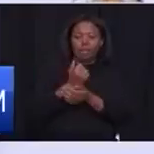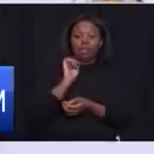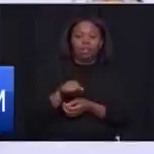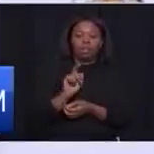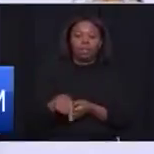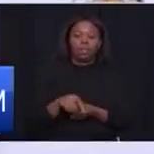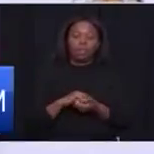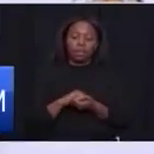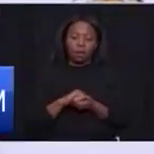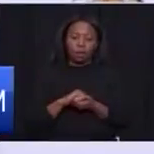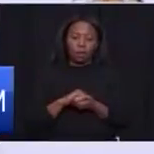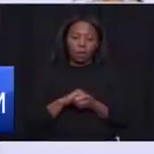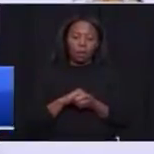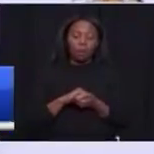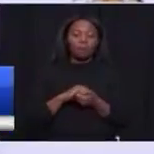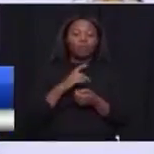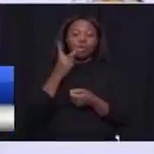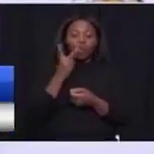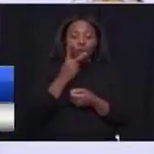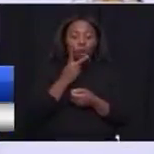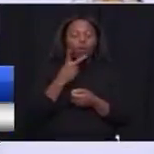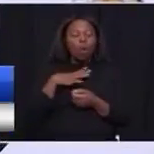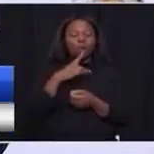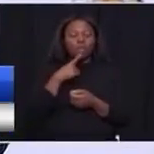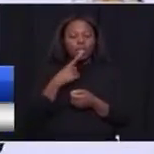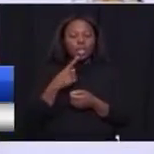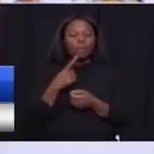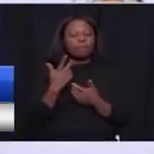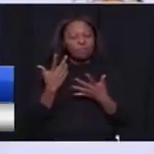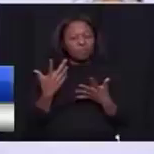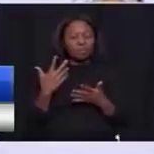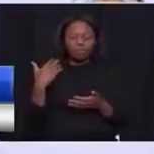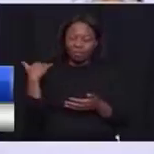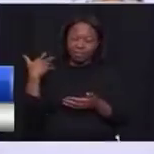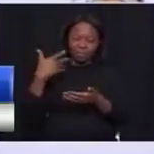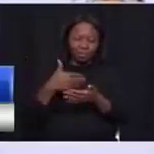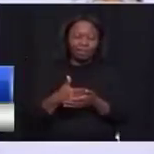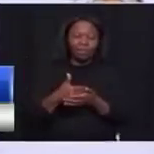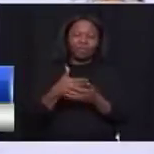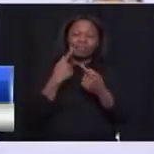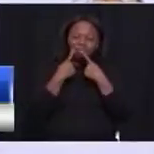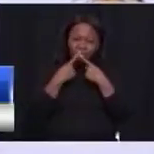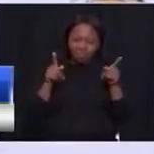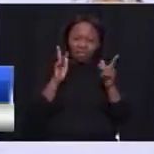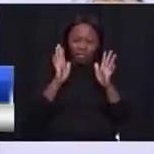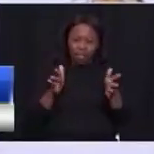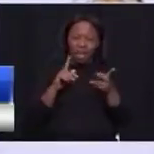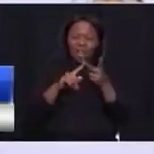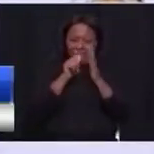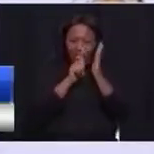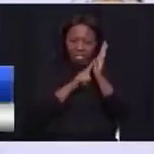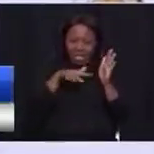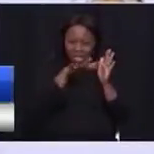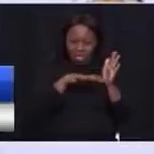I also want to say, for a while, I have raised this issue in the legislature and publicly, that the